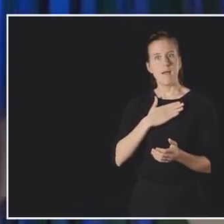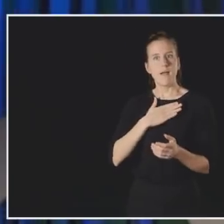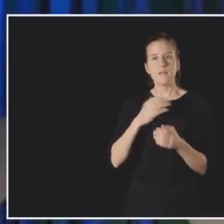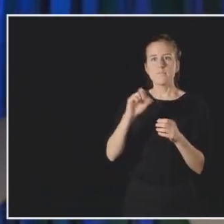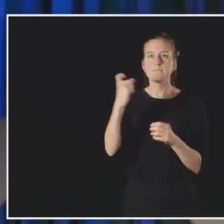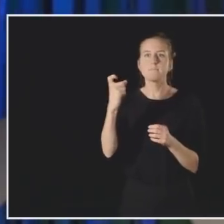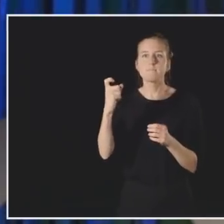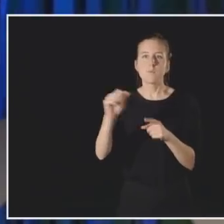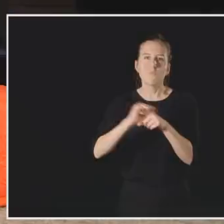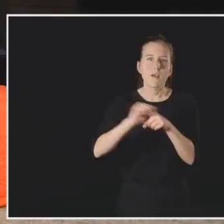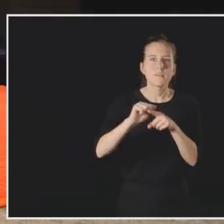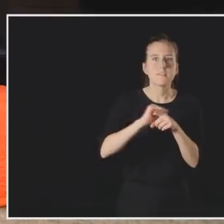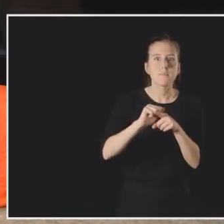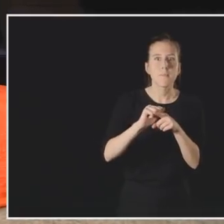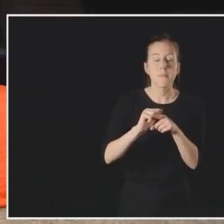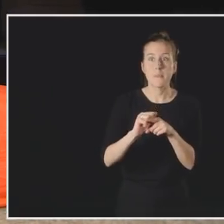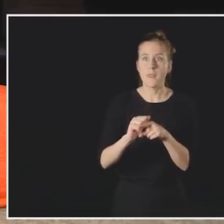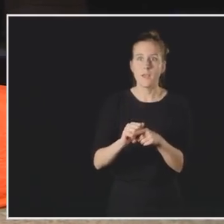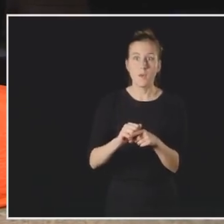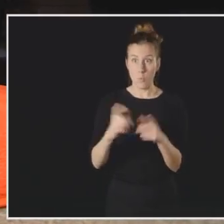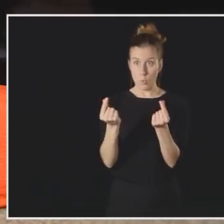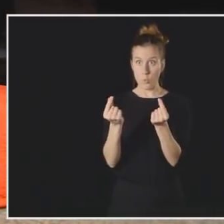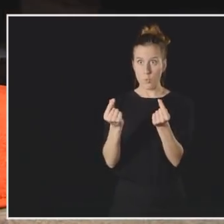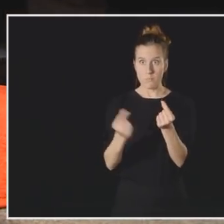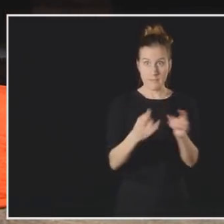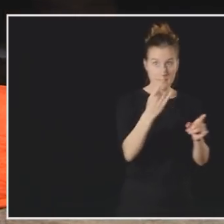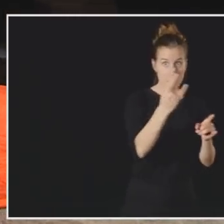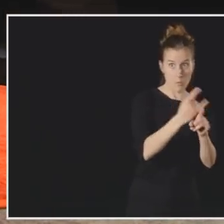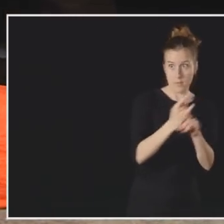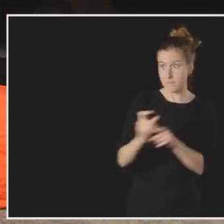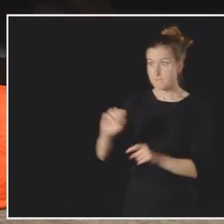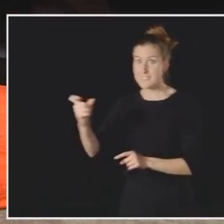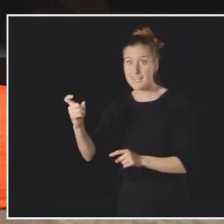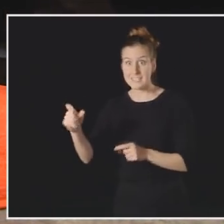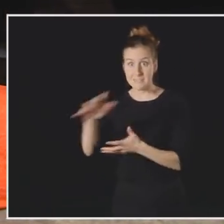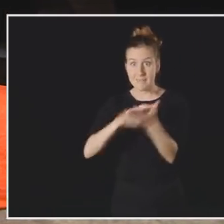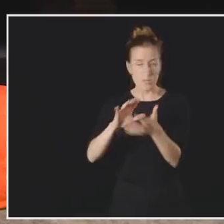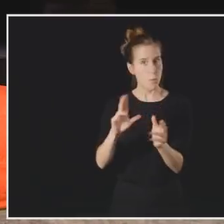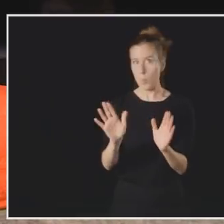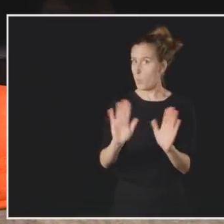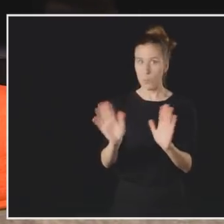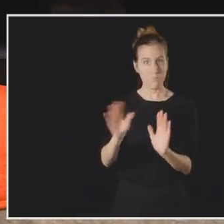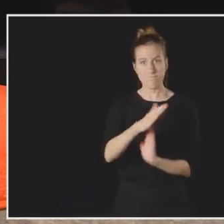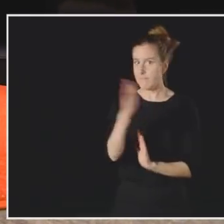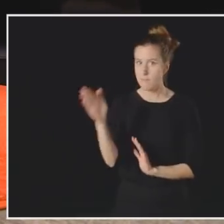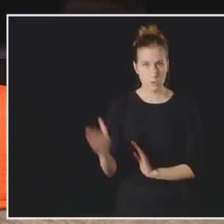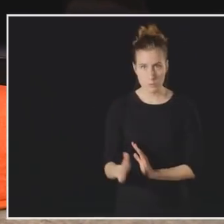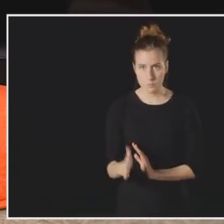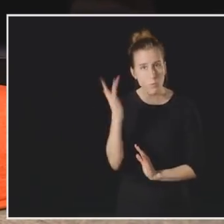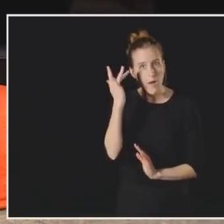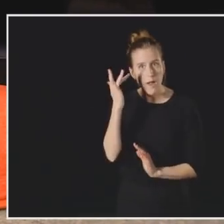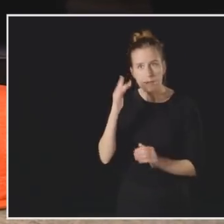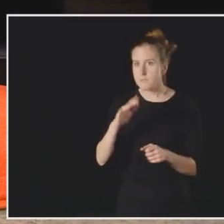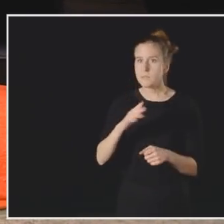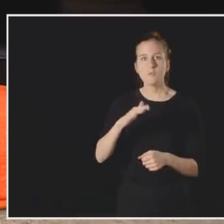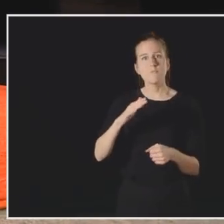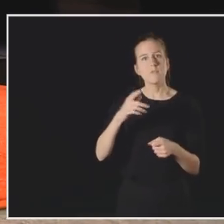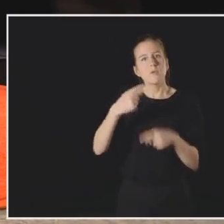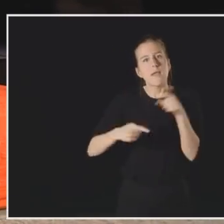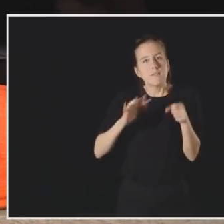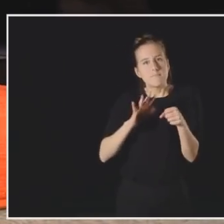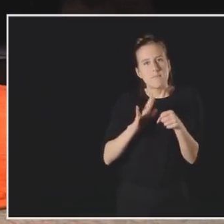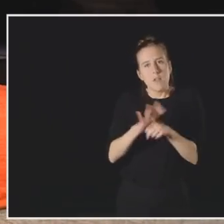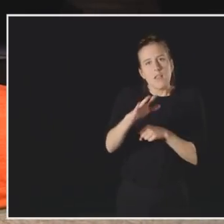My safer sex etiquette is to never mix sex with alcohol because it makes consent difficult to ascertain.